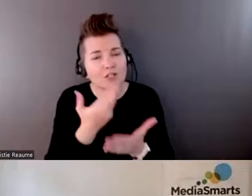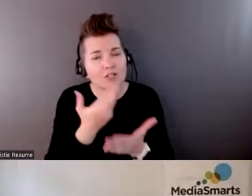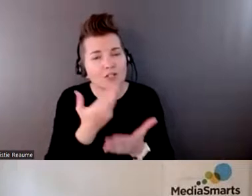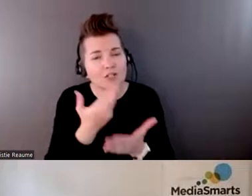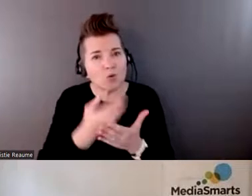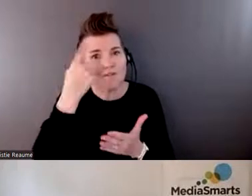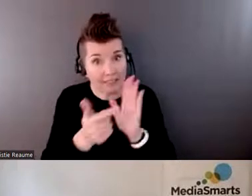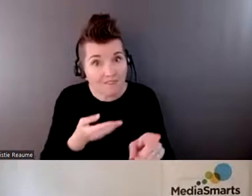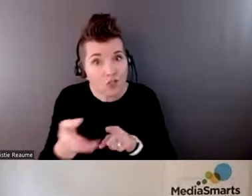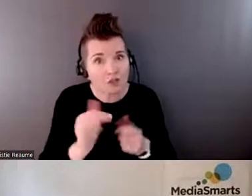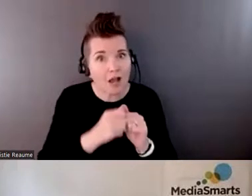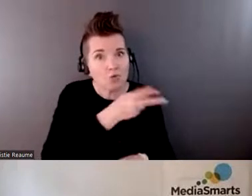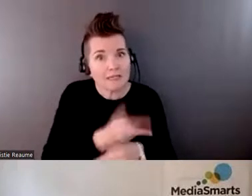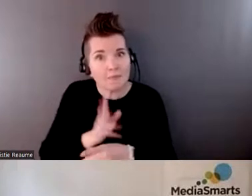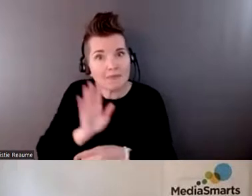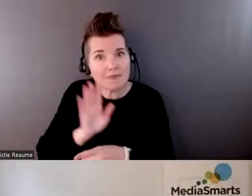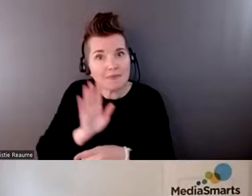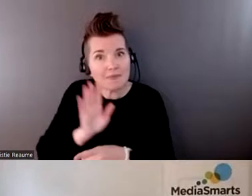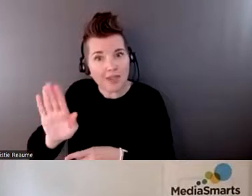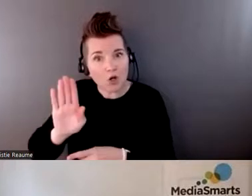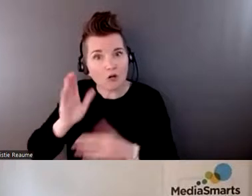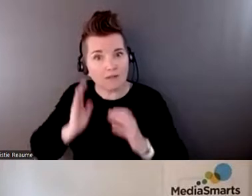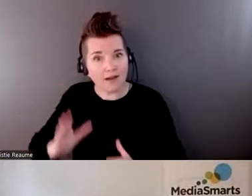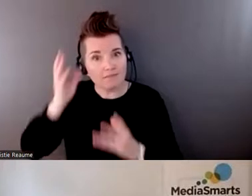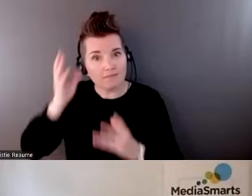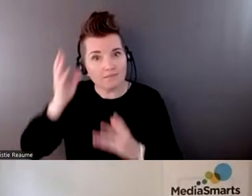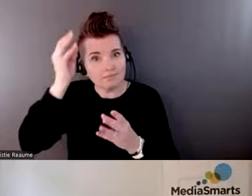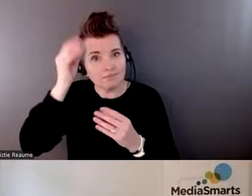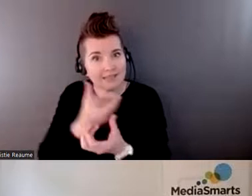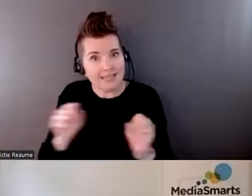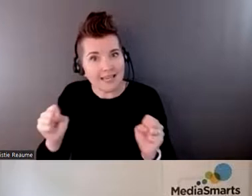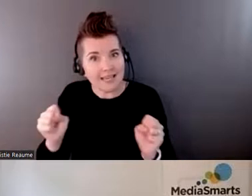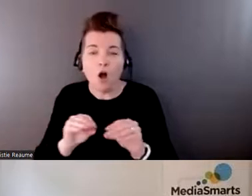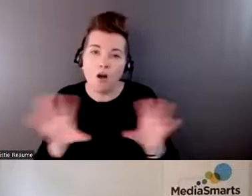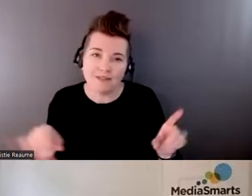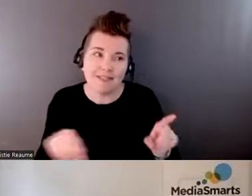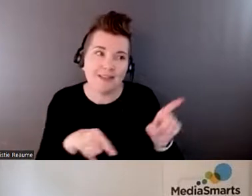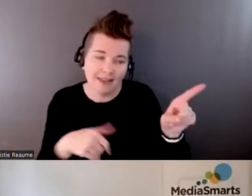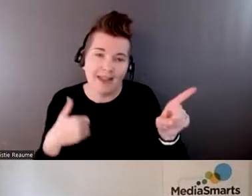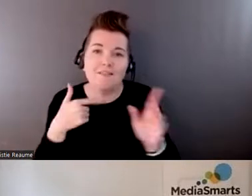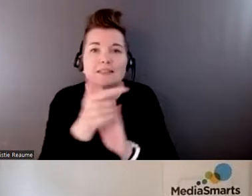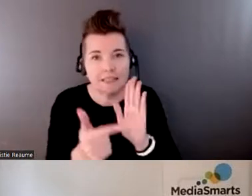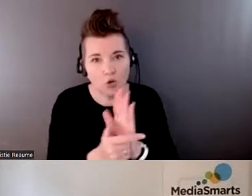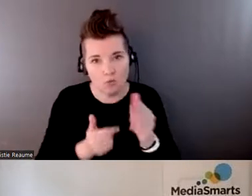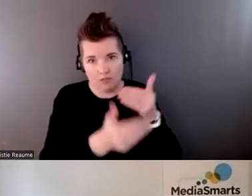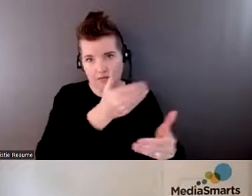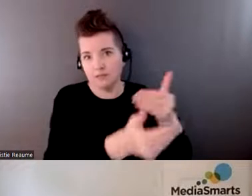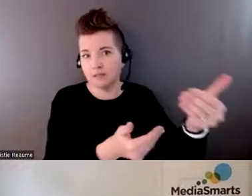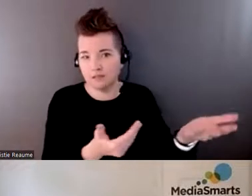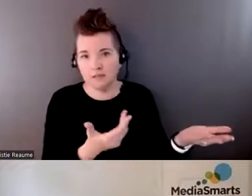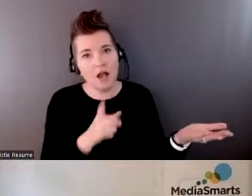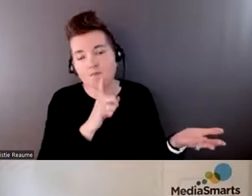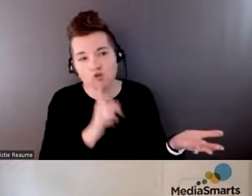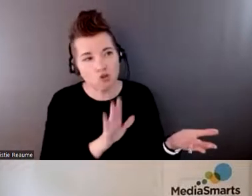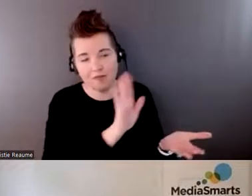more on how to best keep their clients safe there? Obviously, there's a legal practice angle to this that, you is being addressed by the